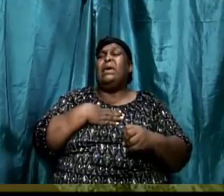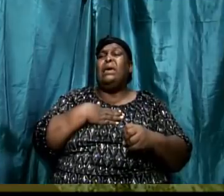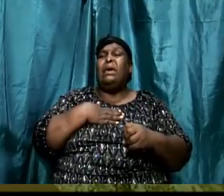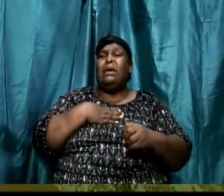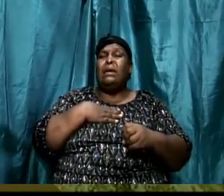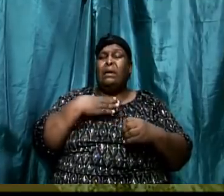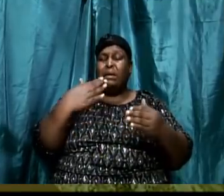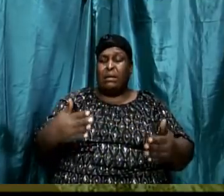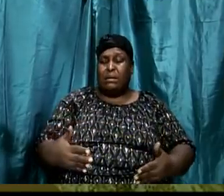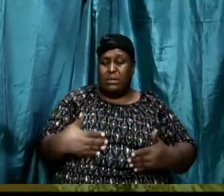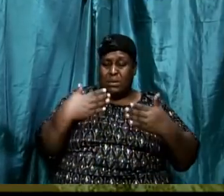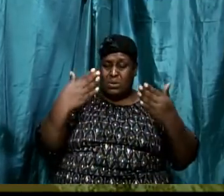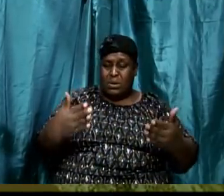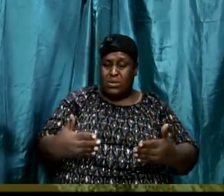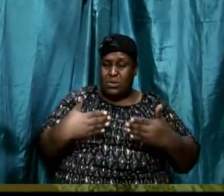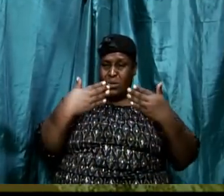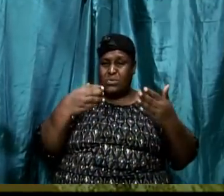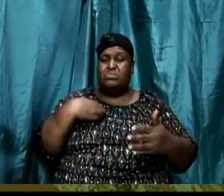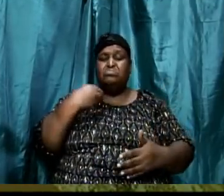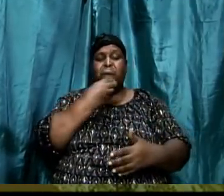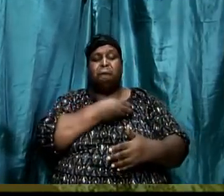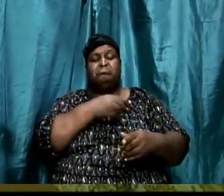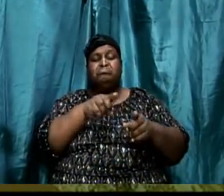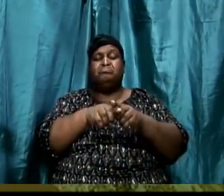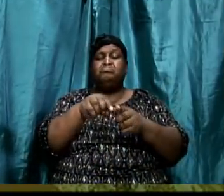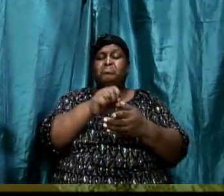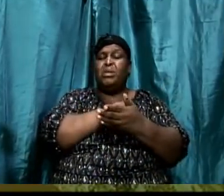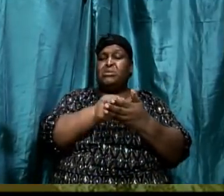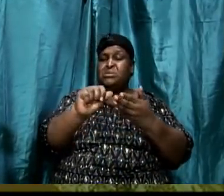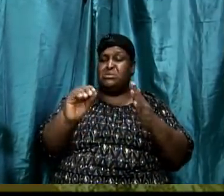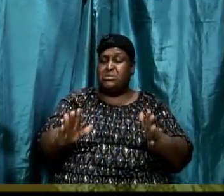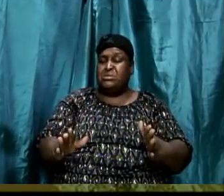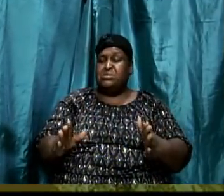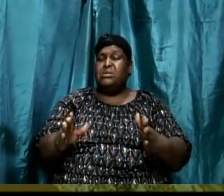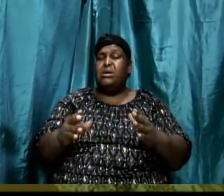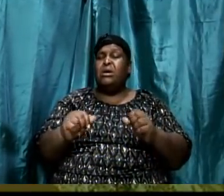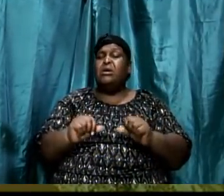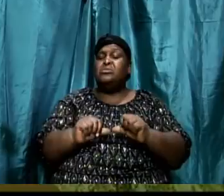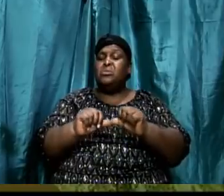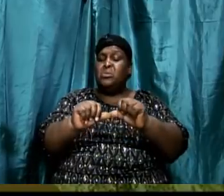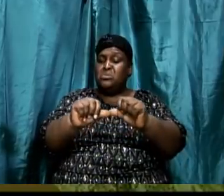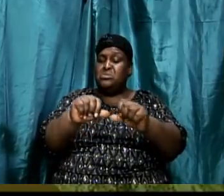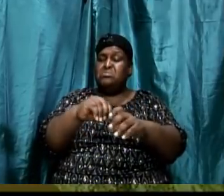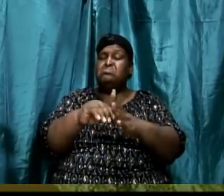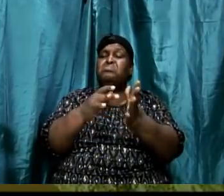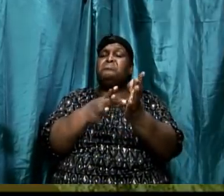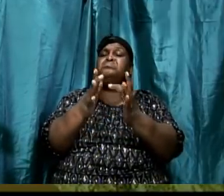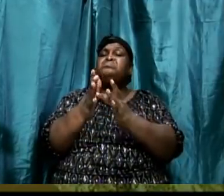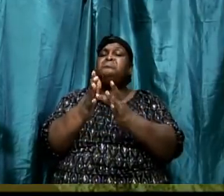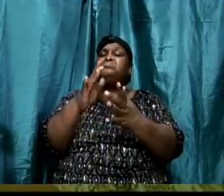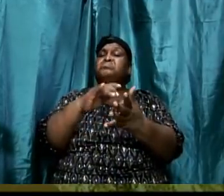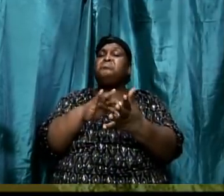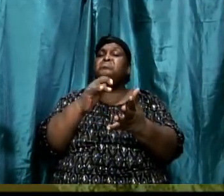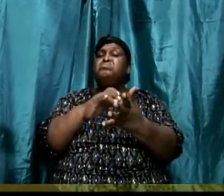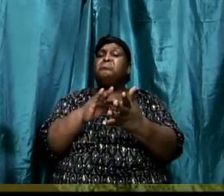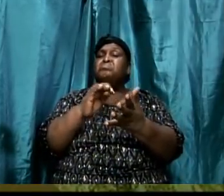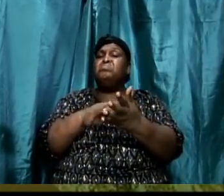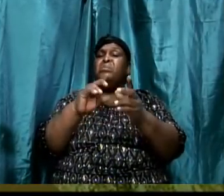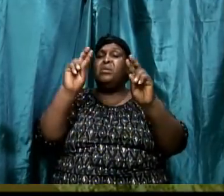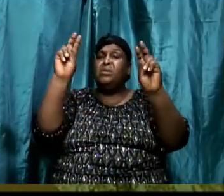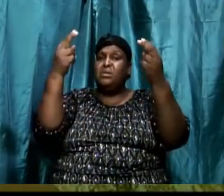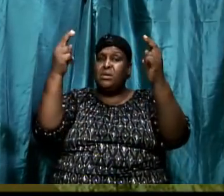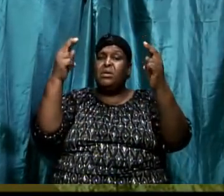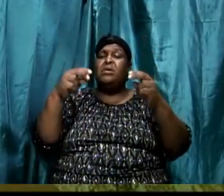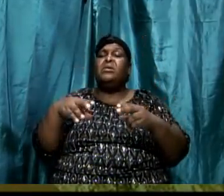us as saints that as we continue in the Bible study sessions that Bishop is doing, walking in the Word,